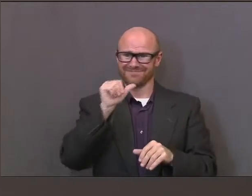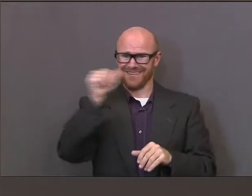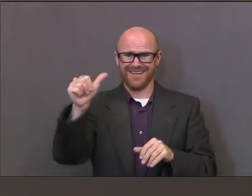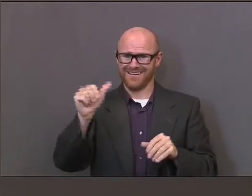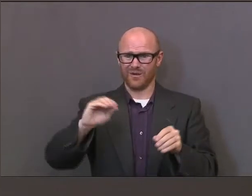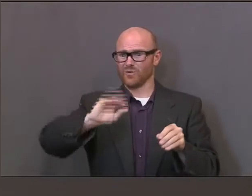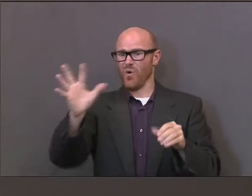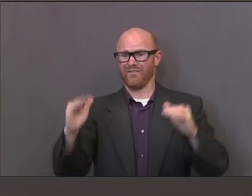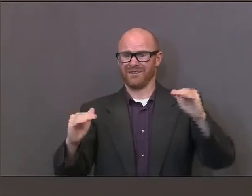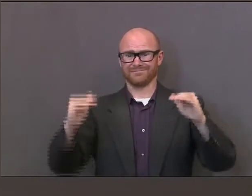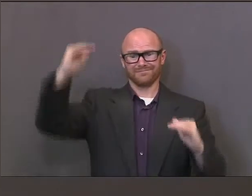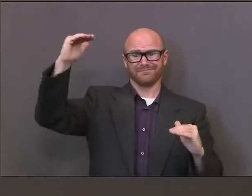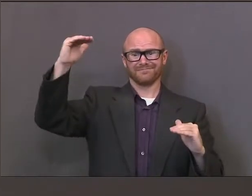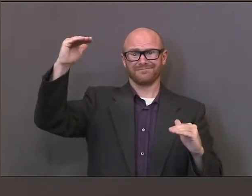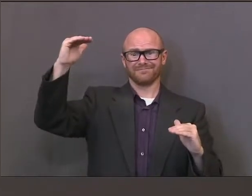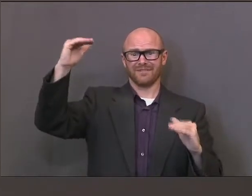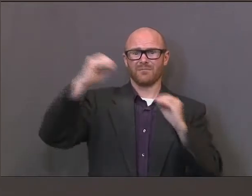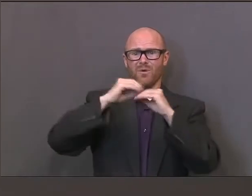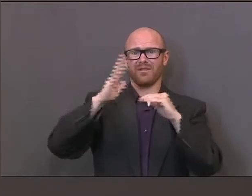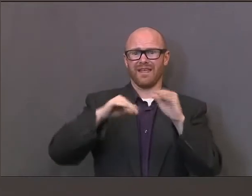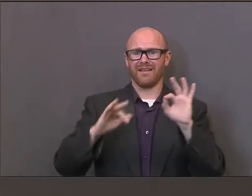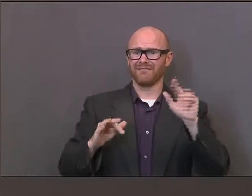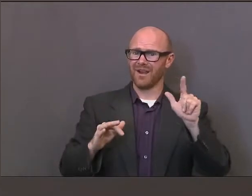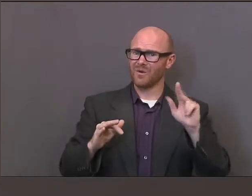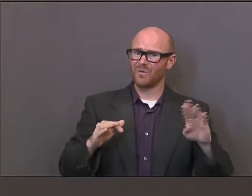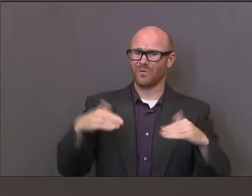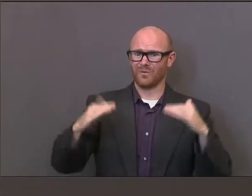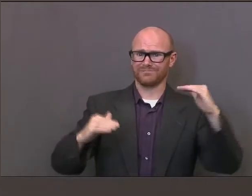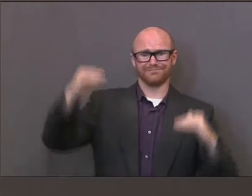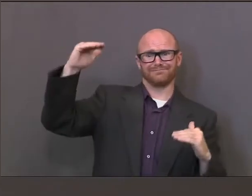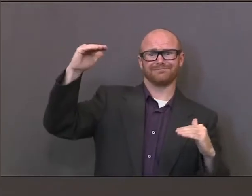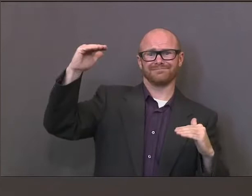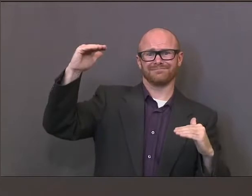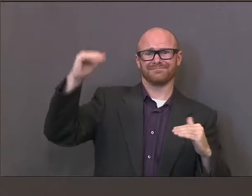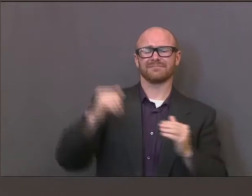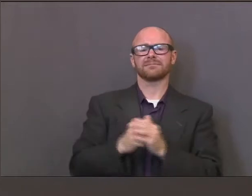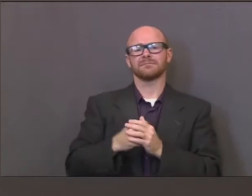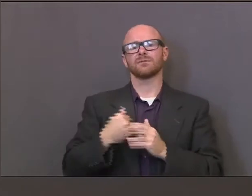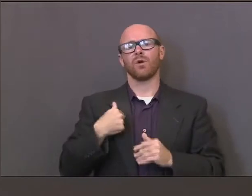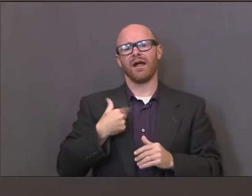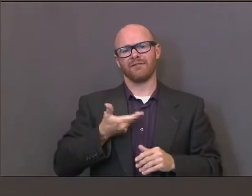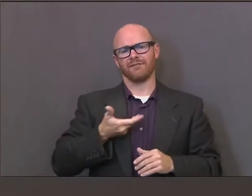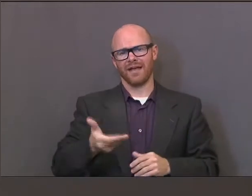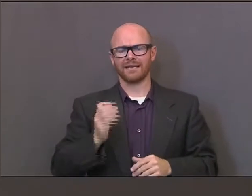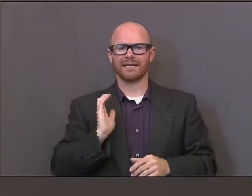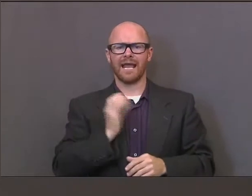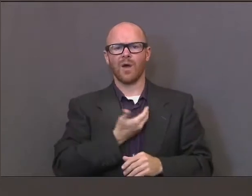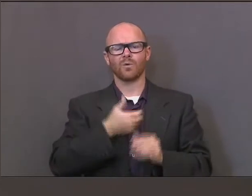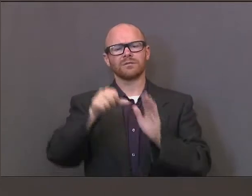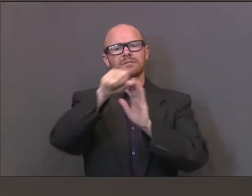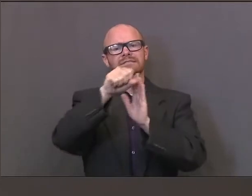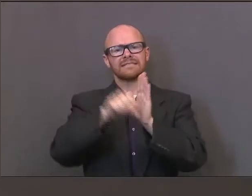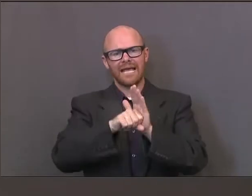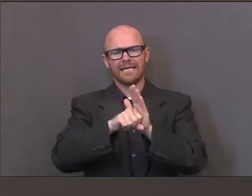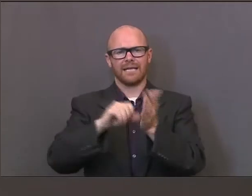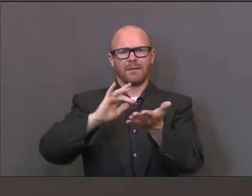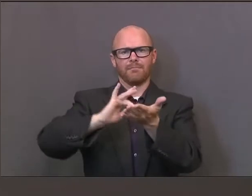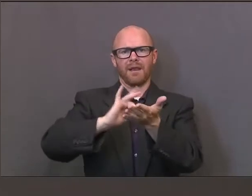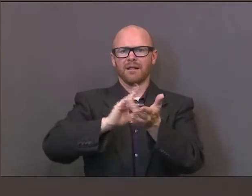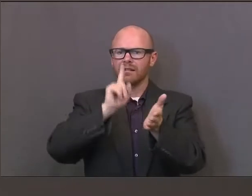serious than traditional flu. So today I've invited our state medical examiner, Dr. Eric Christensen,